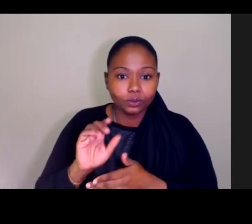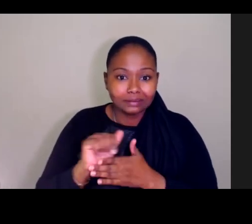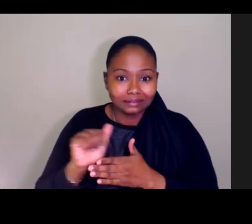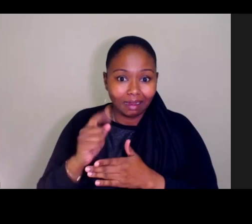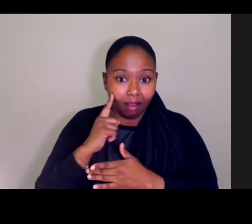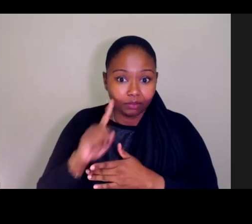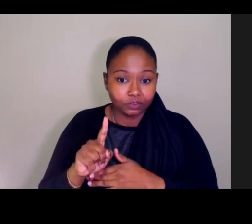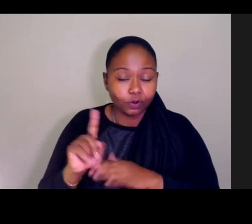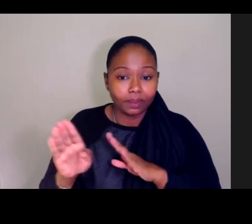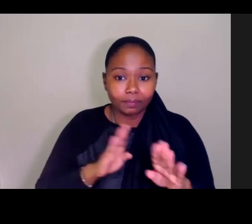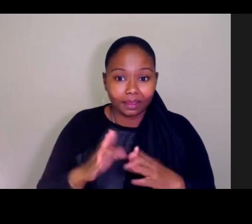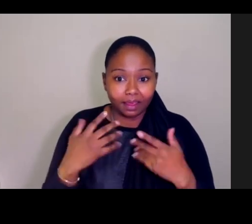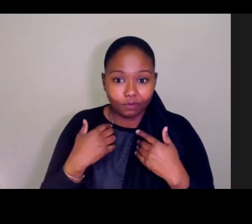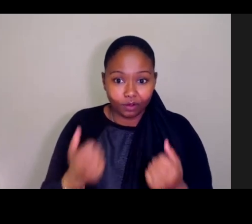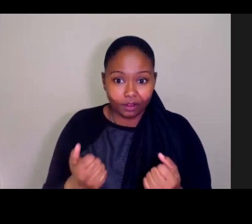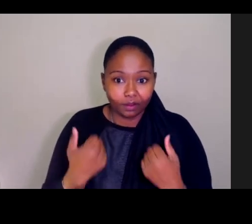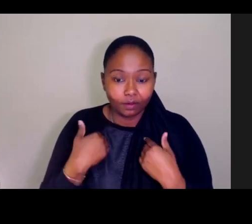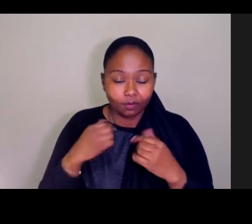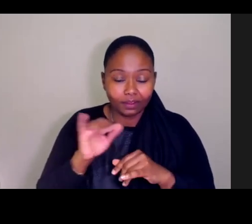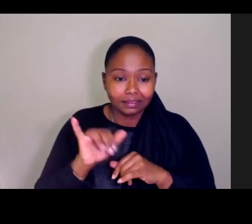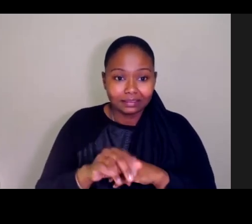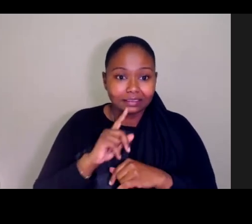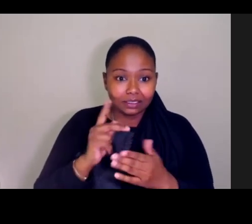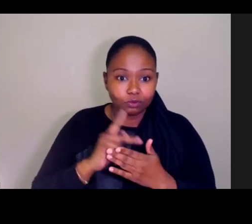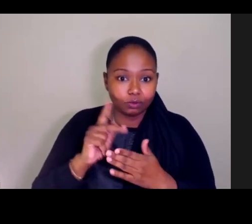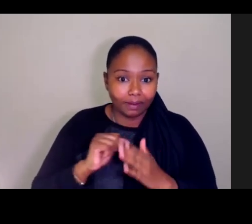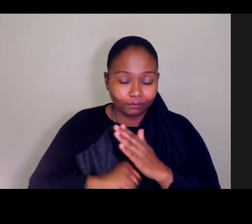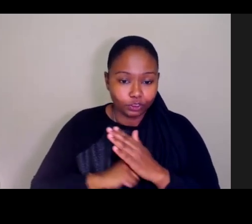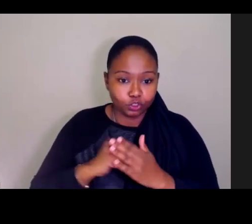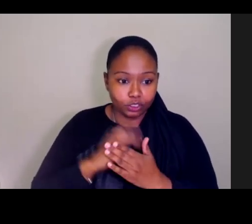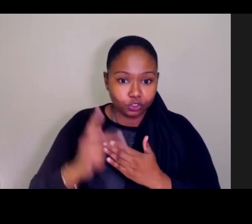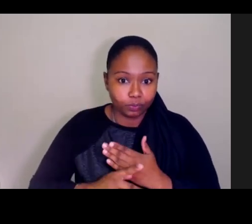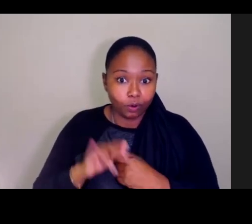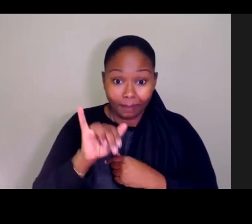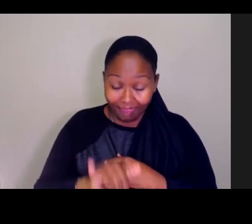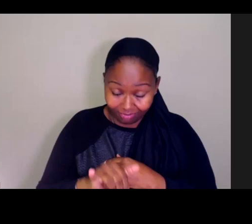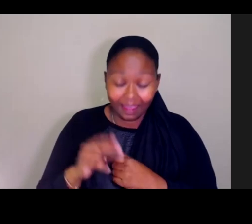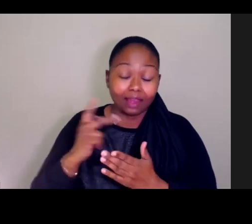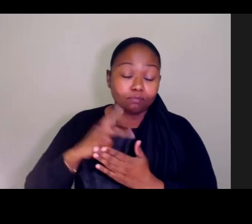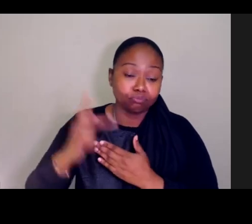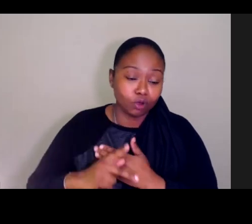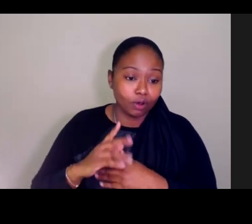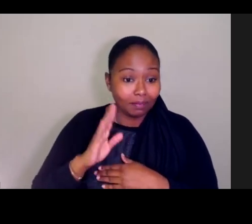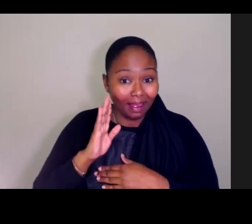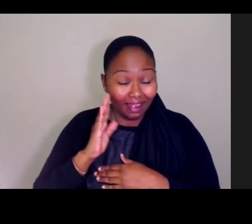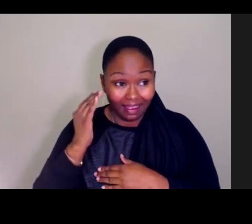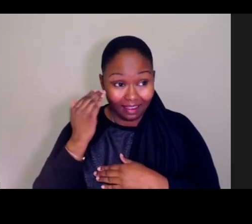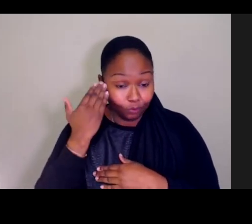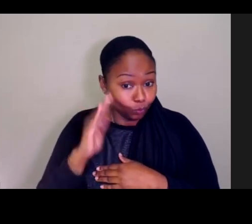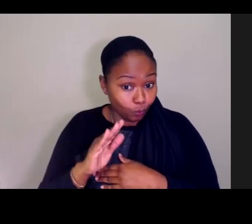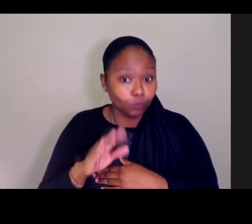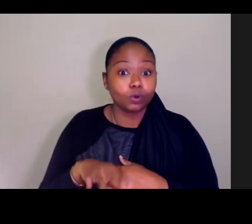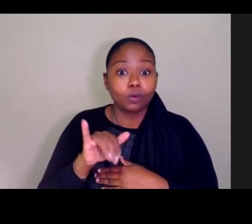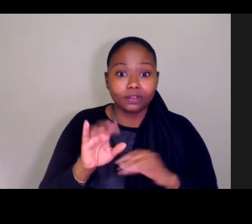behavioral health continuum infrastructure program. Um, and that program, um, and that you're not familiar with it, this